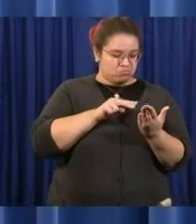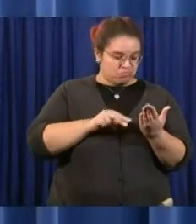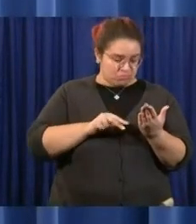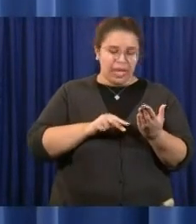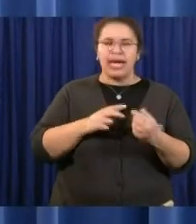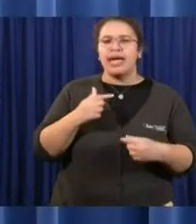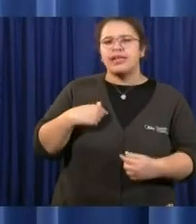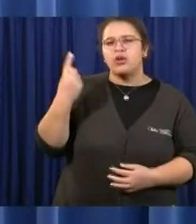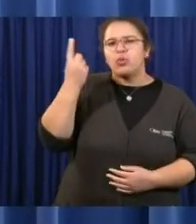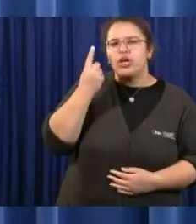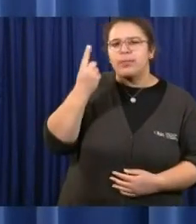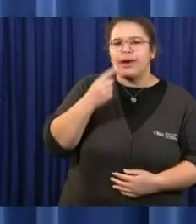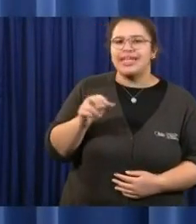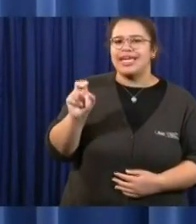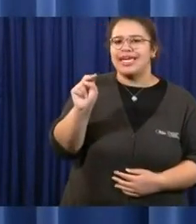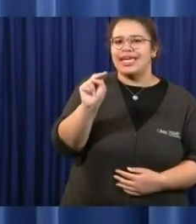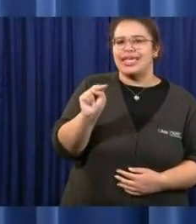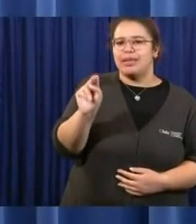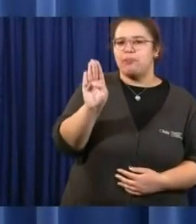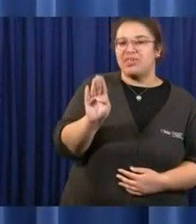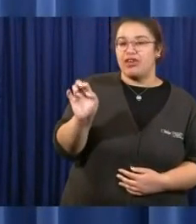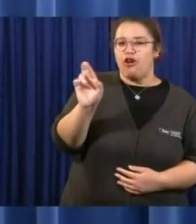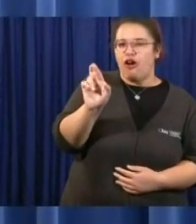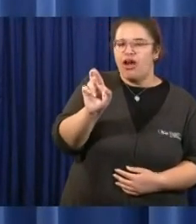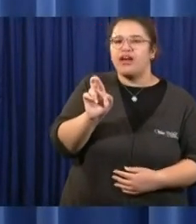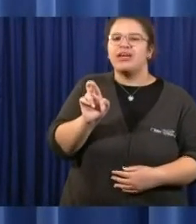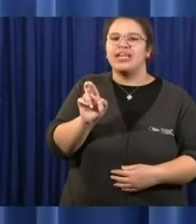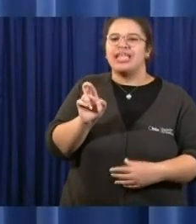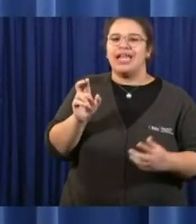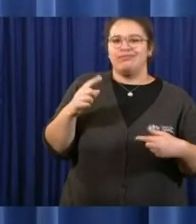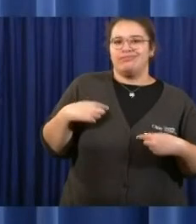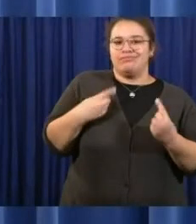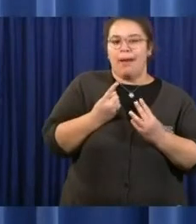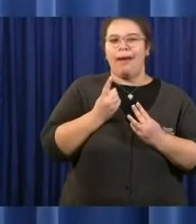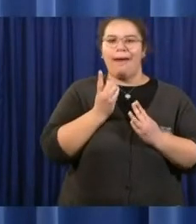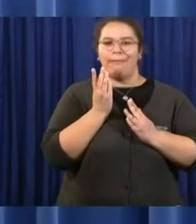a mid-biennium review, to take a look at the budget issues further?